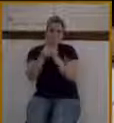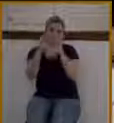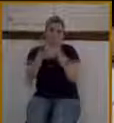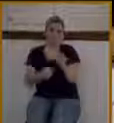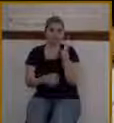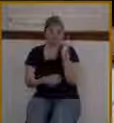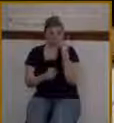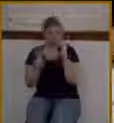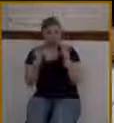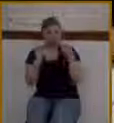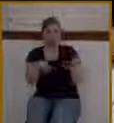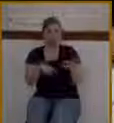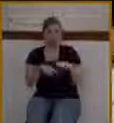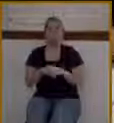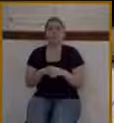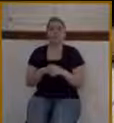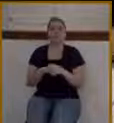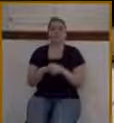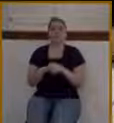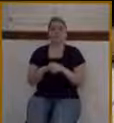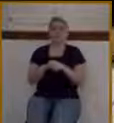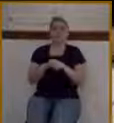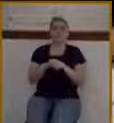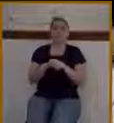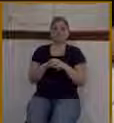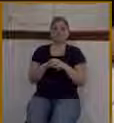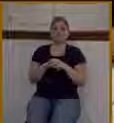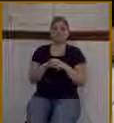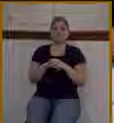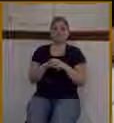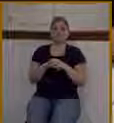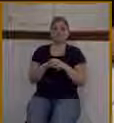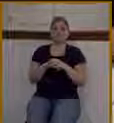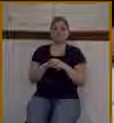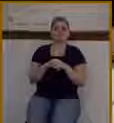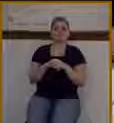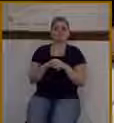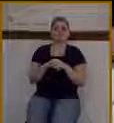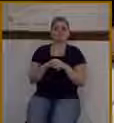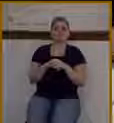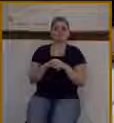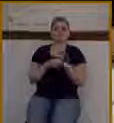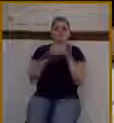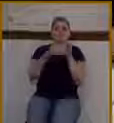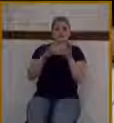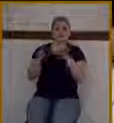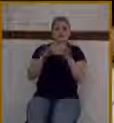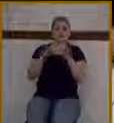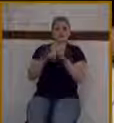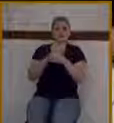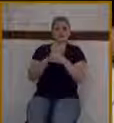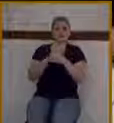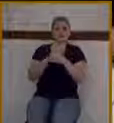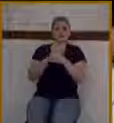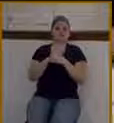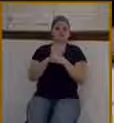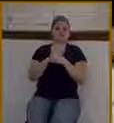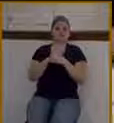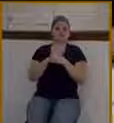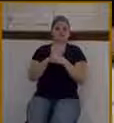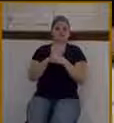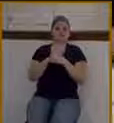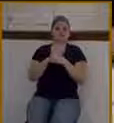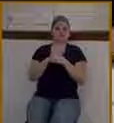to Jerusalem. He comes to two small villages on the western slope of the Mount of Olives. Bethphage, it was a little village